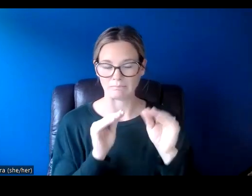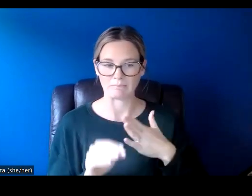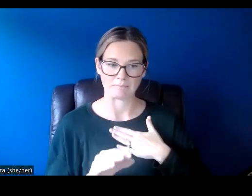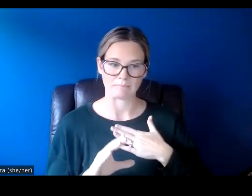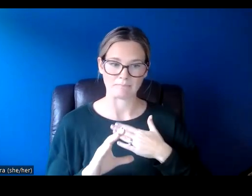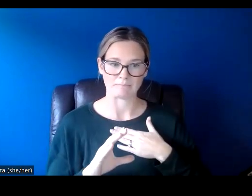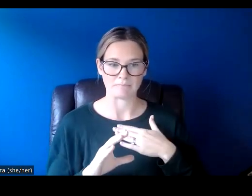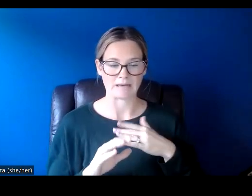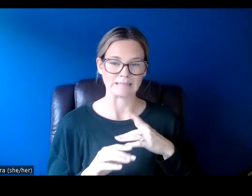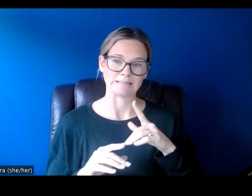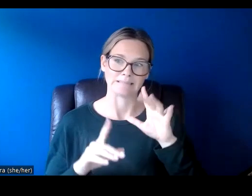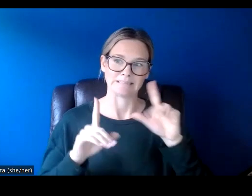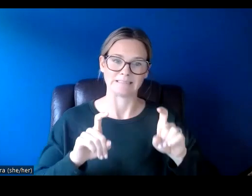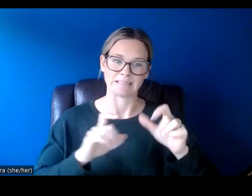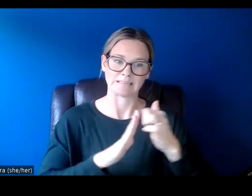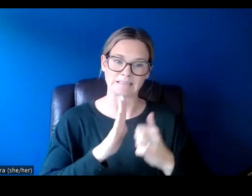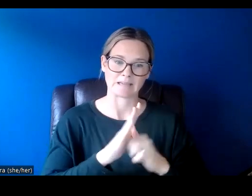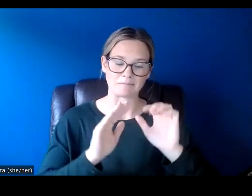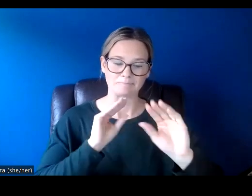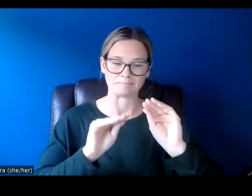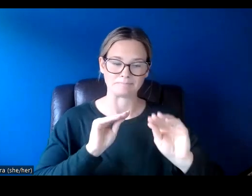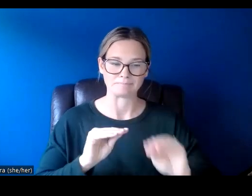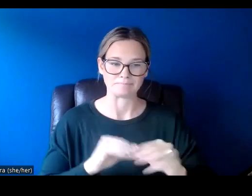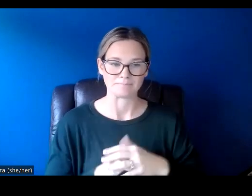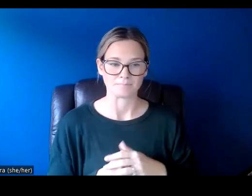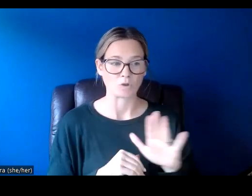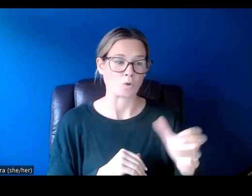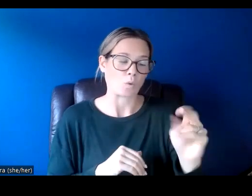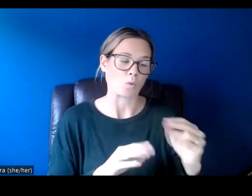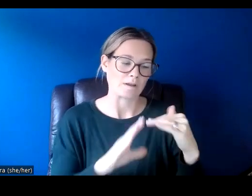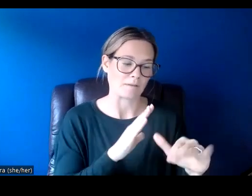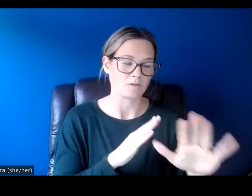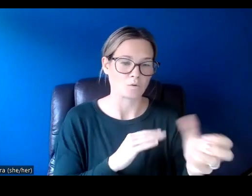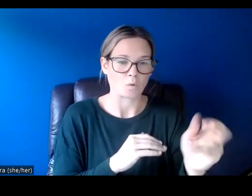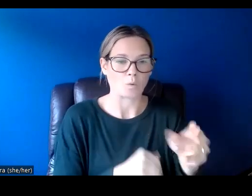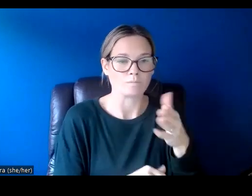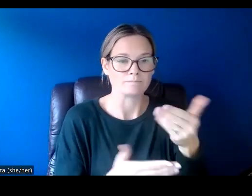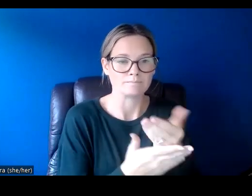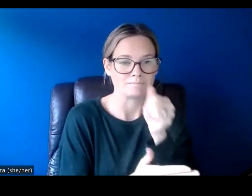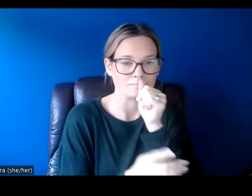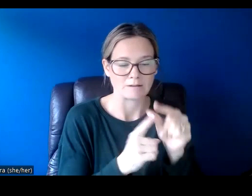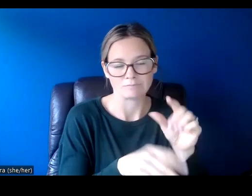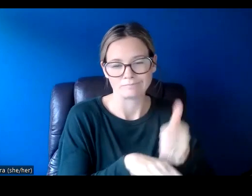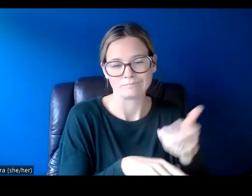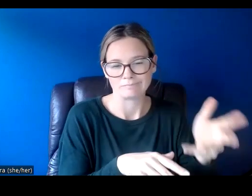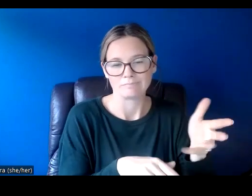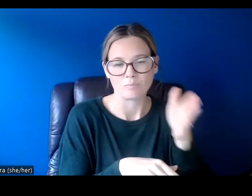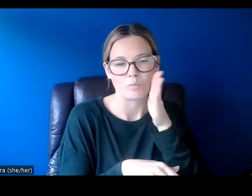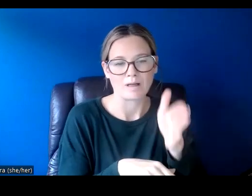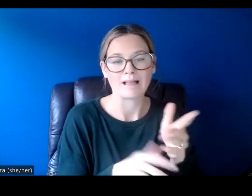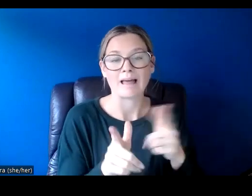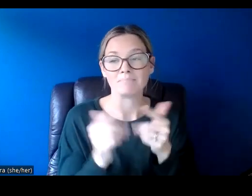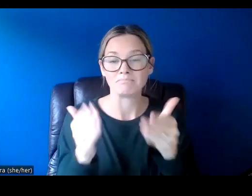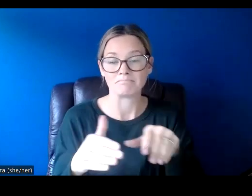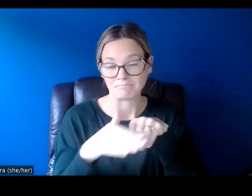test account in here. You will have your own email and your own new password set up and then you can log into the